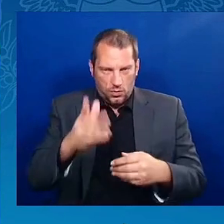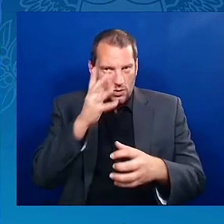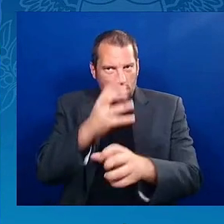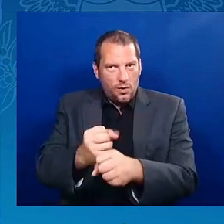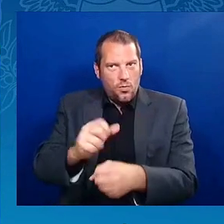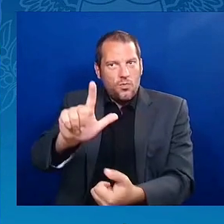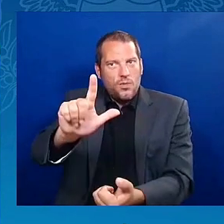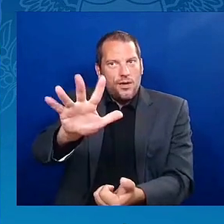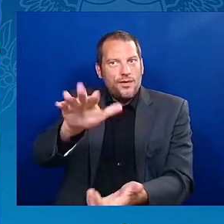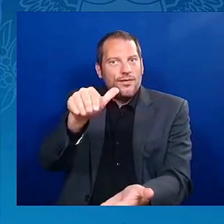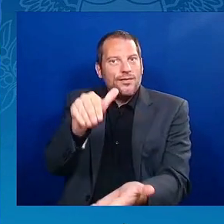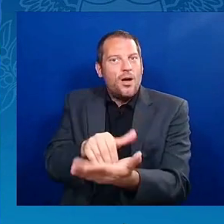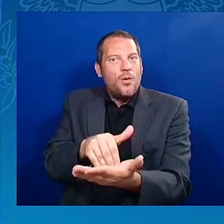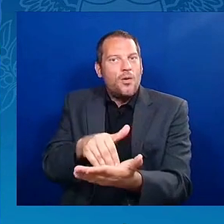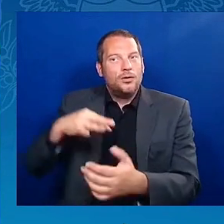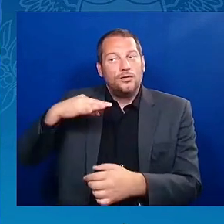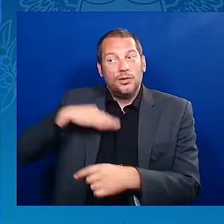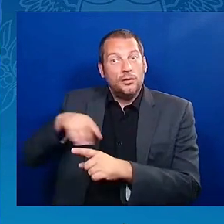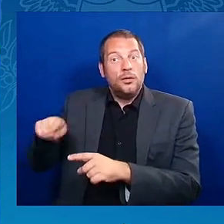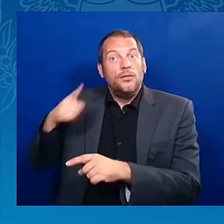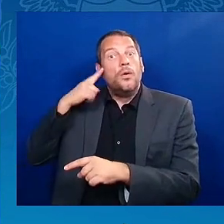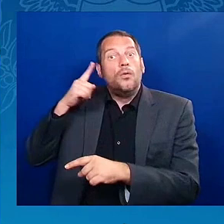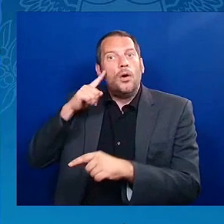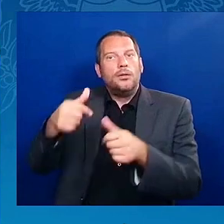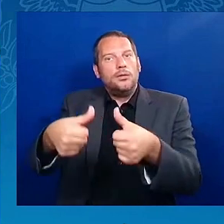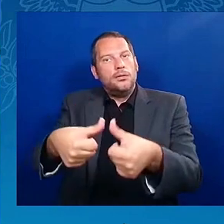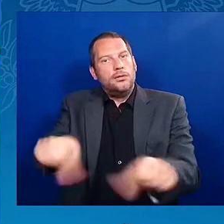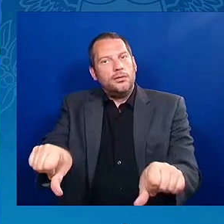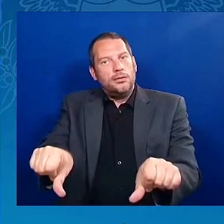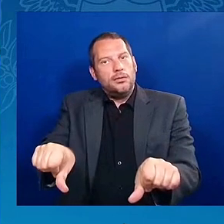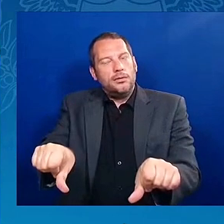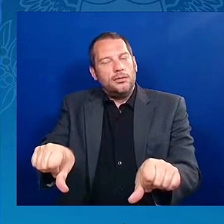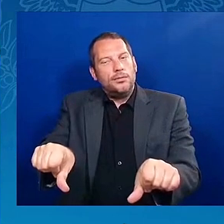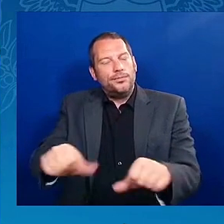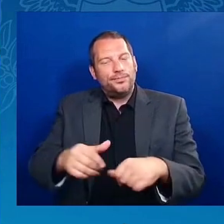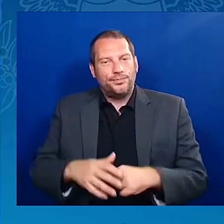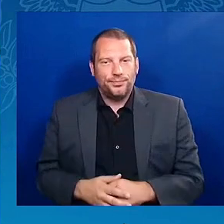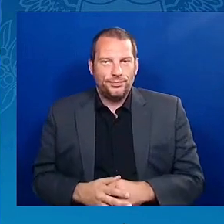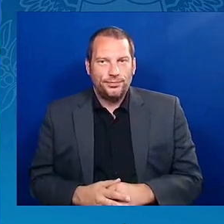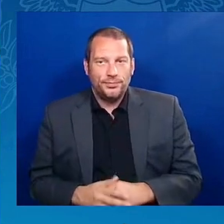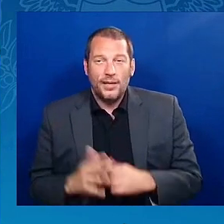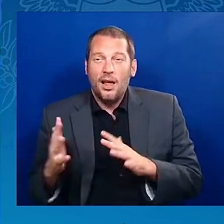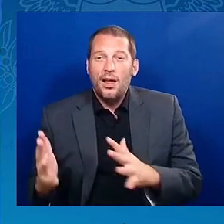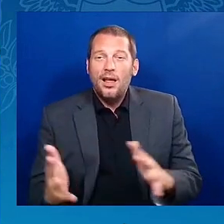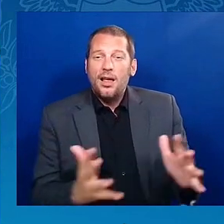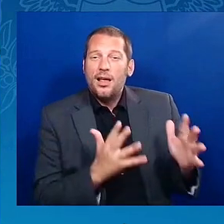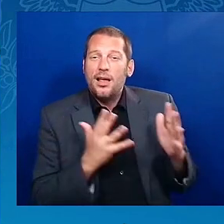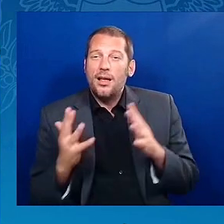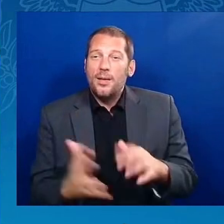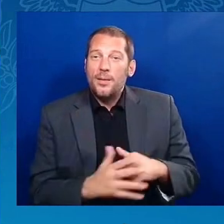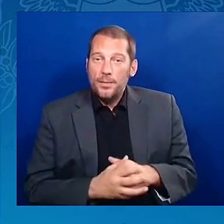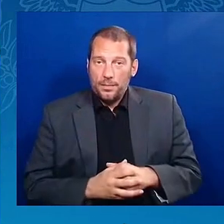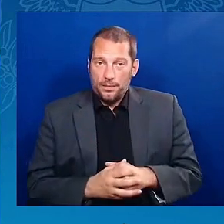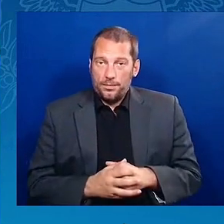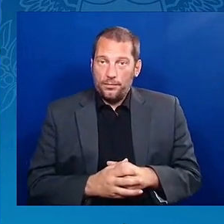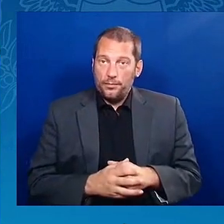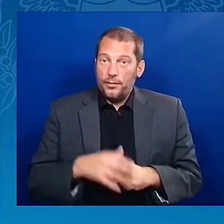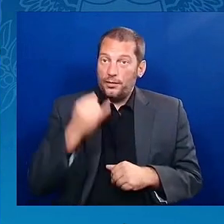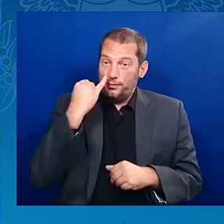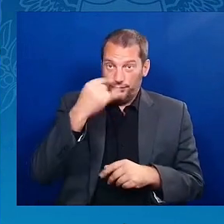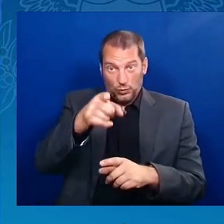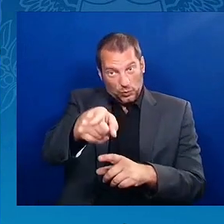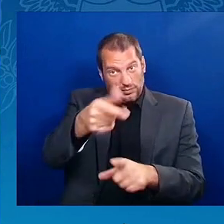And if you are first in your family generationally, first-time homeownership,